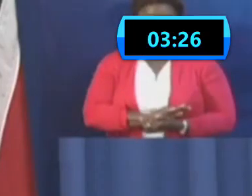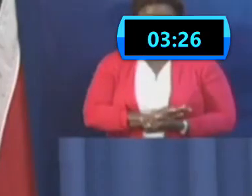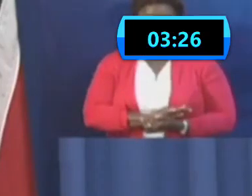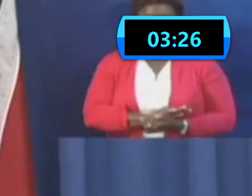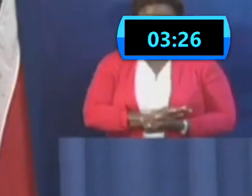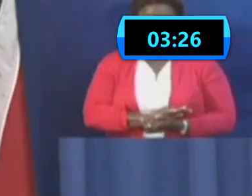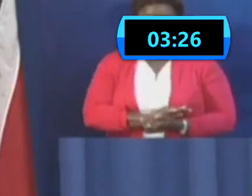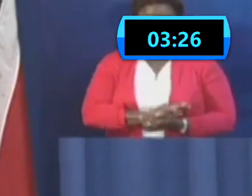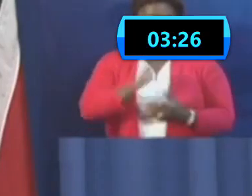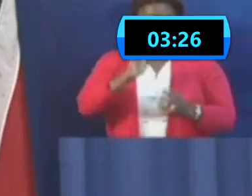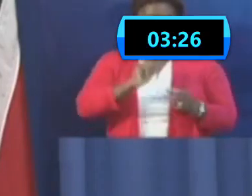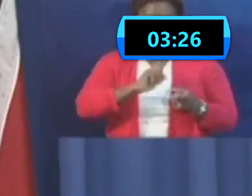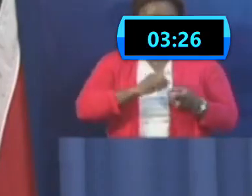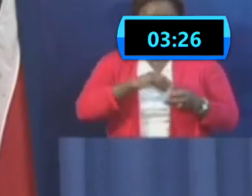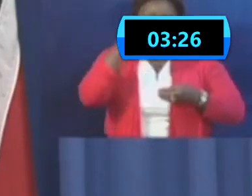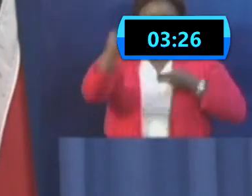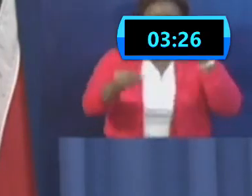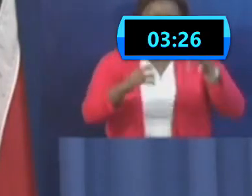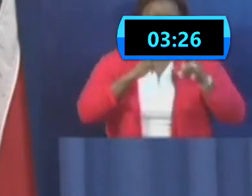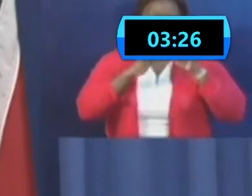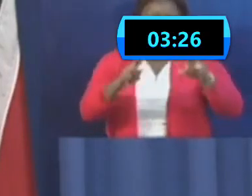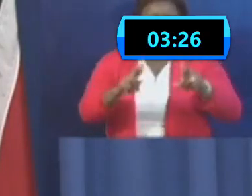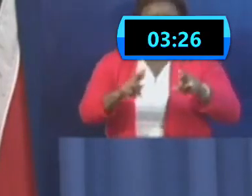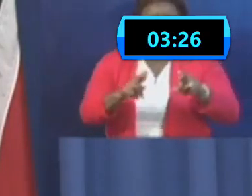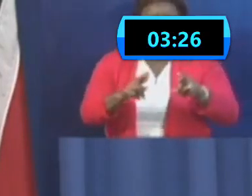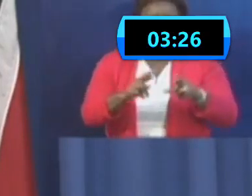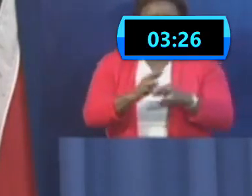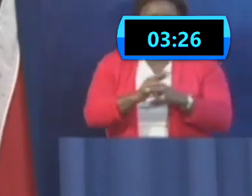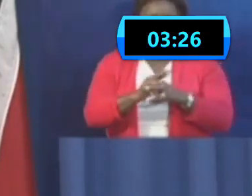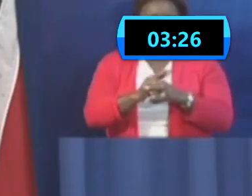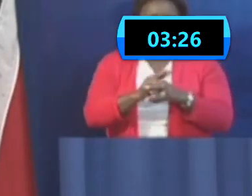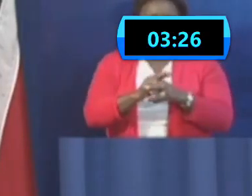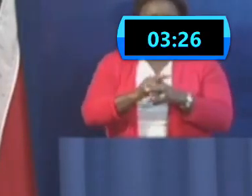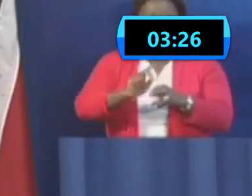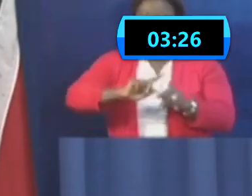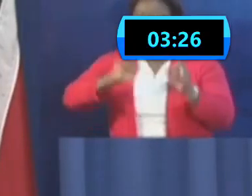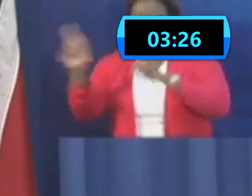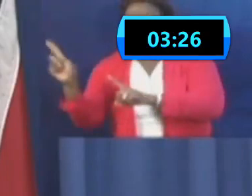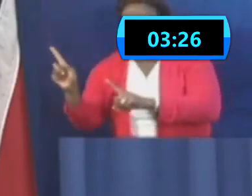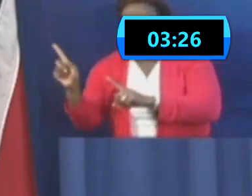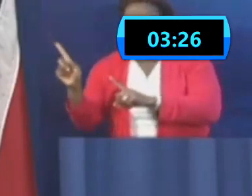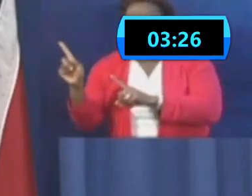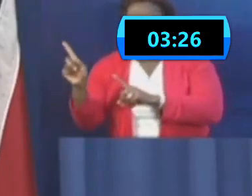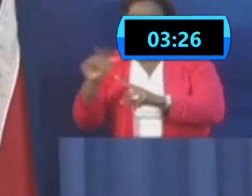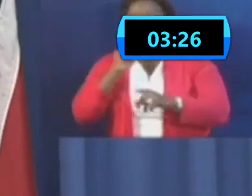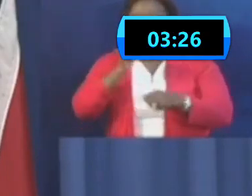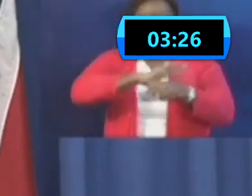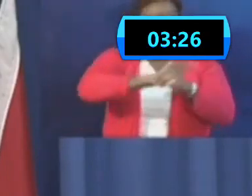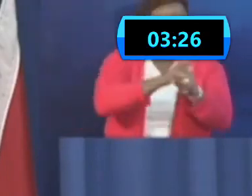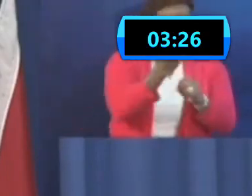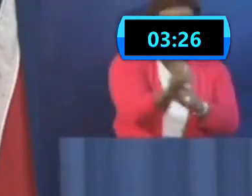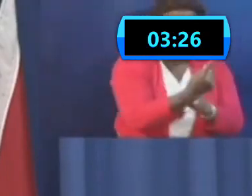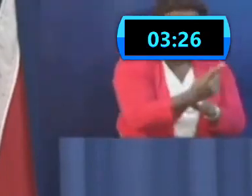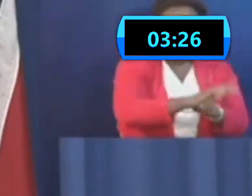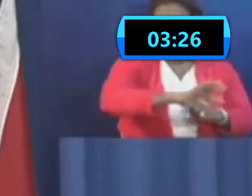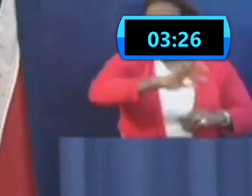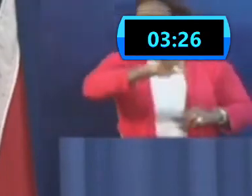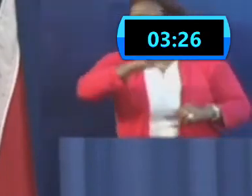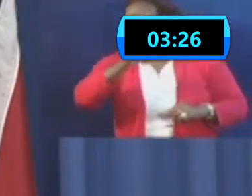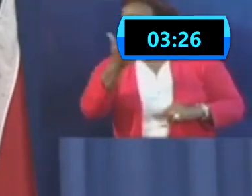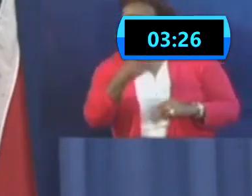able to turn around tests on average from the time the sample is taken back to the lab. This is not COVID-19 alone. This is COVID-19,